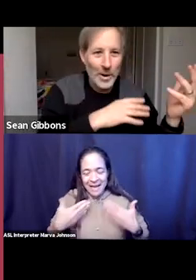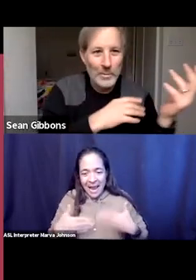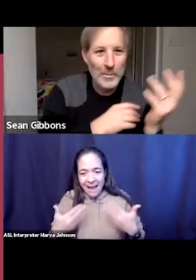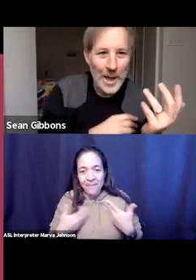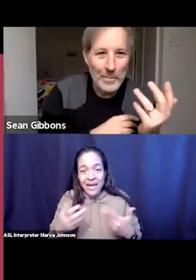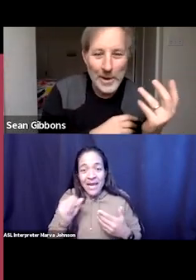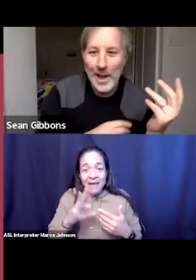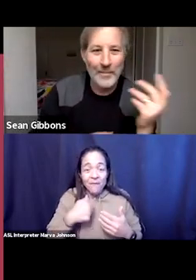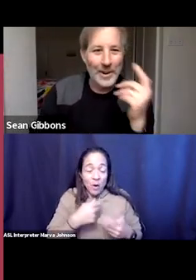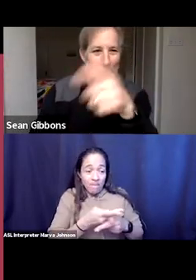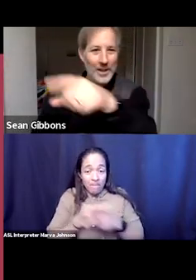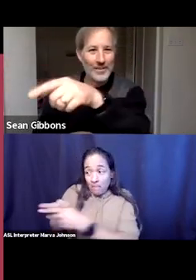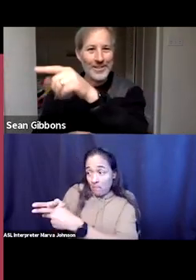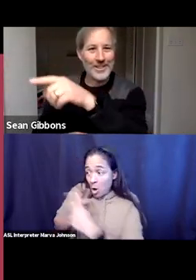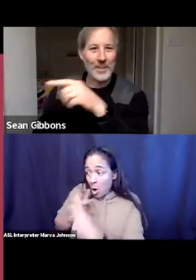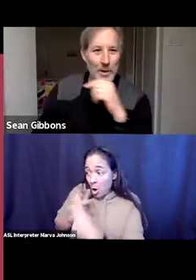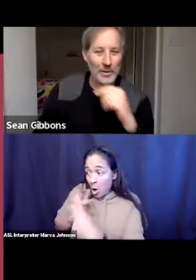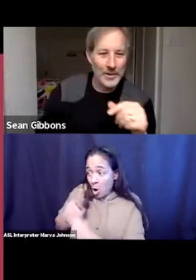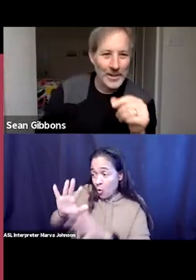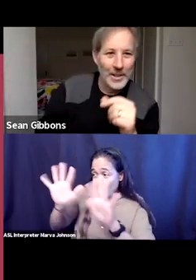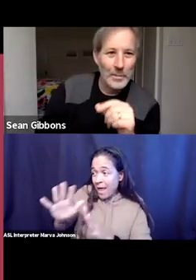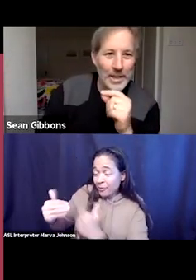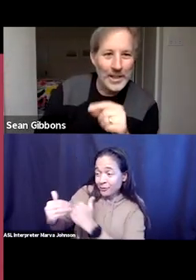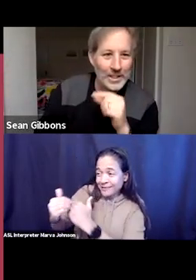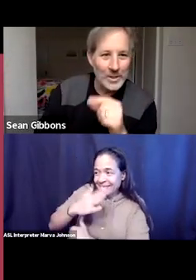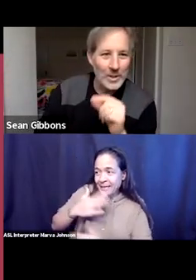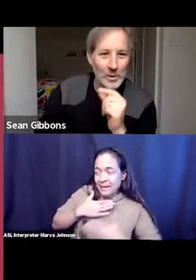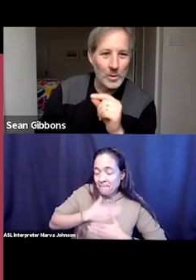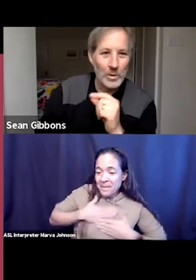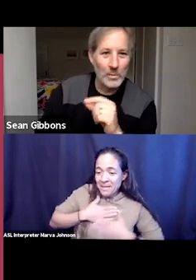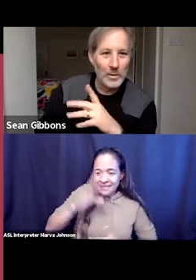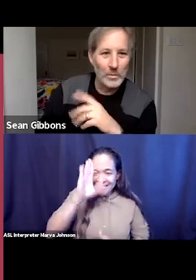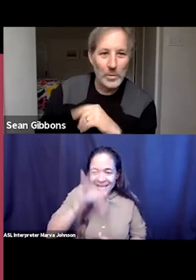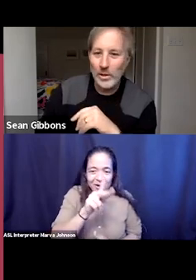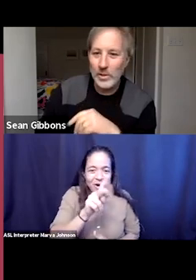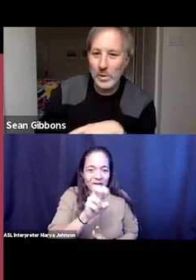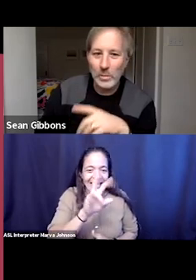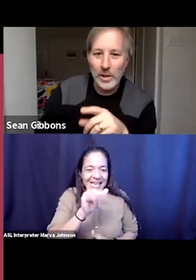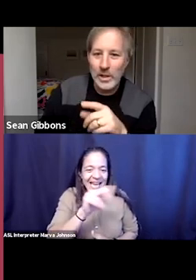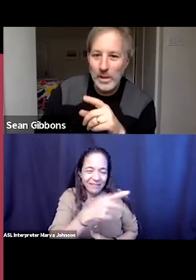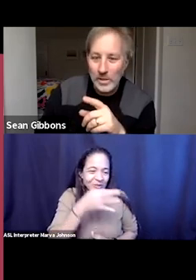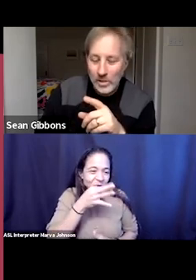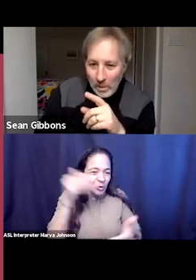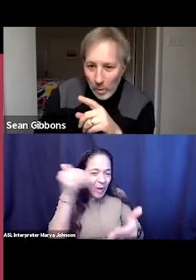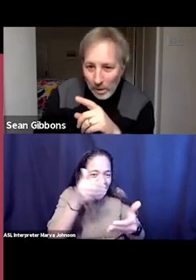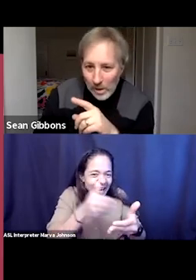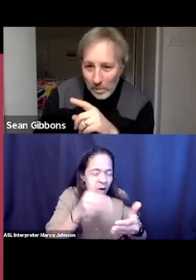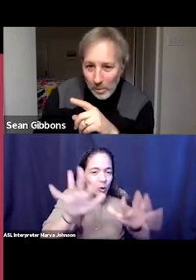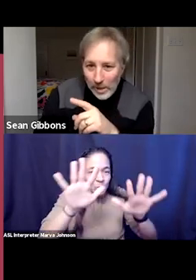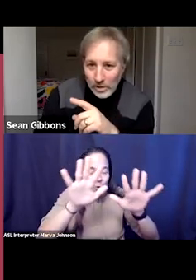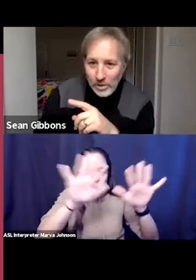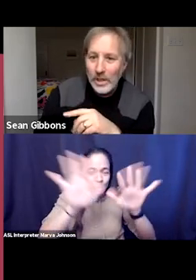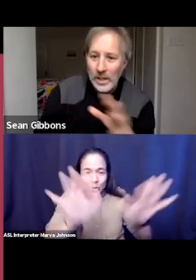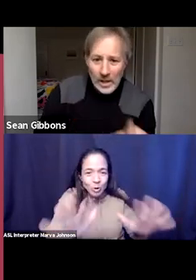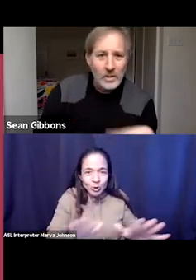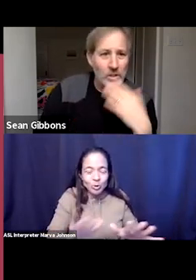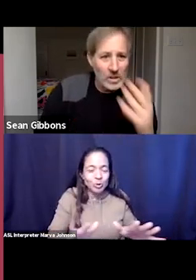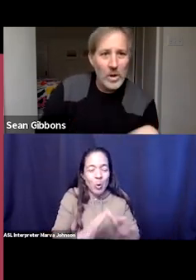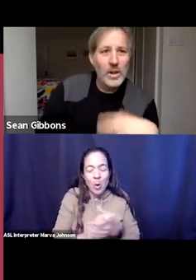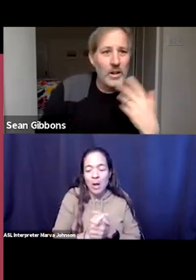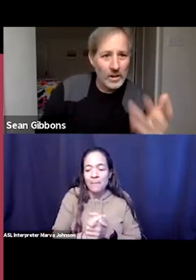send it our way we'd be happy to have it i know kevin's sitting in the middle of beginnings of a snowstorm up there in brooklyn so we're going to bring him in just a quick minute but rachel